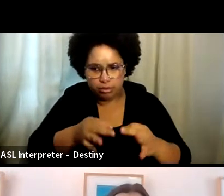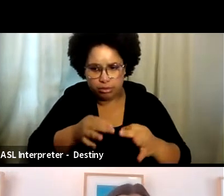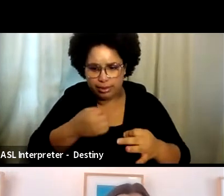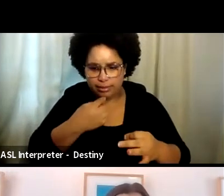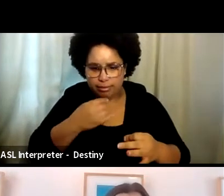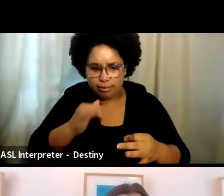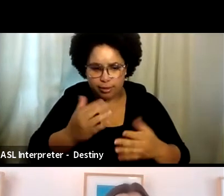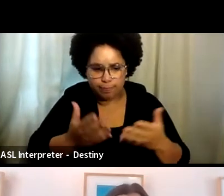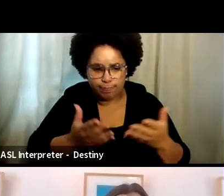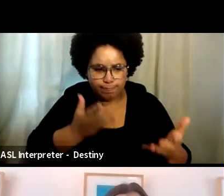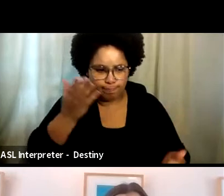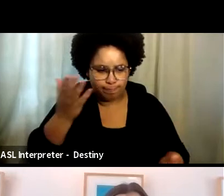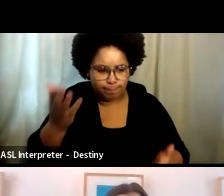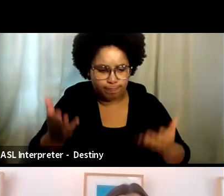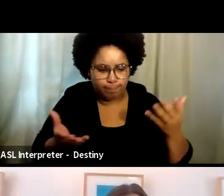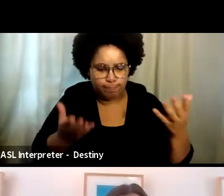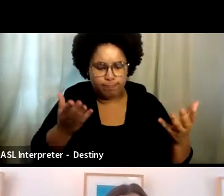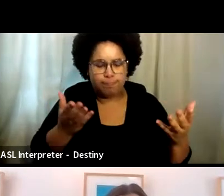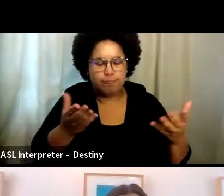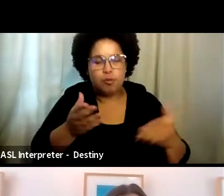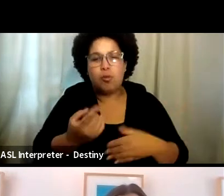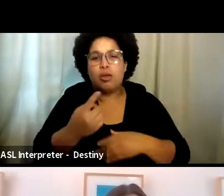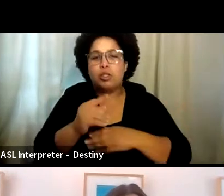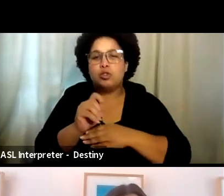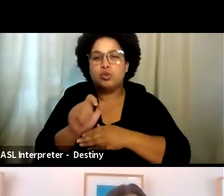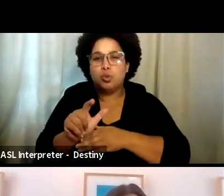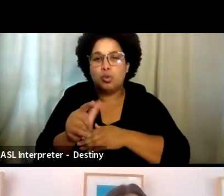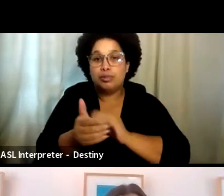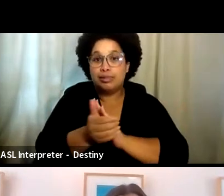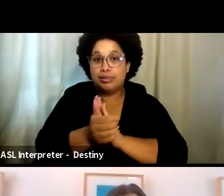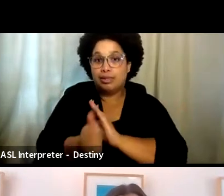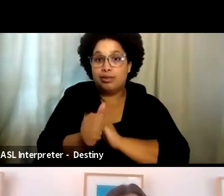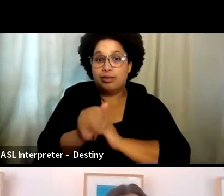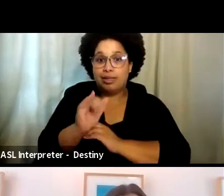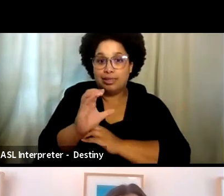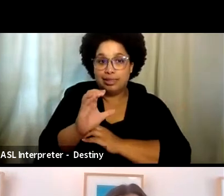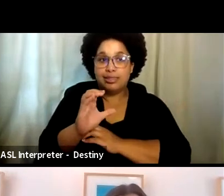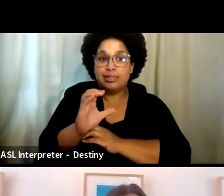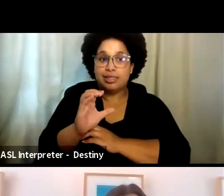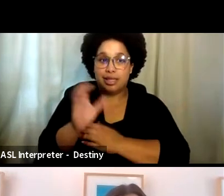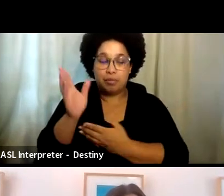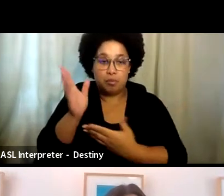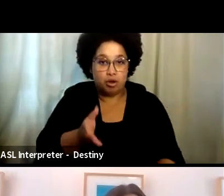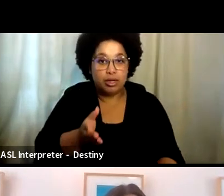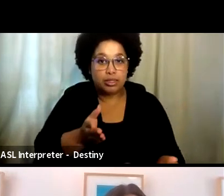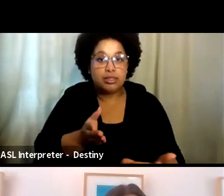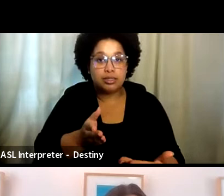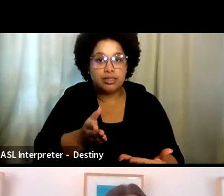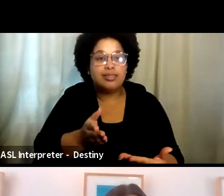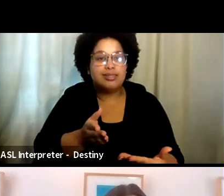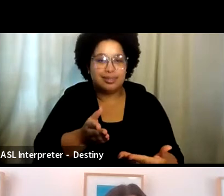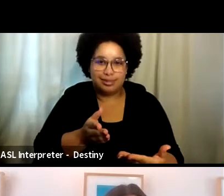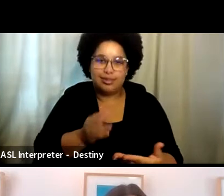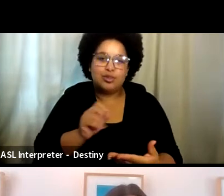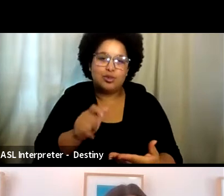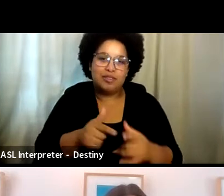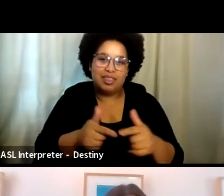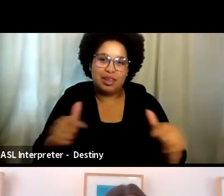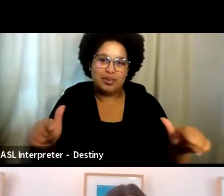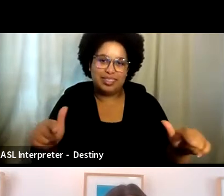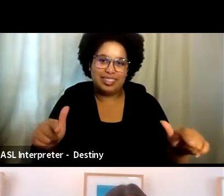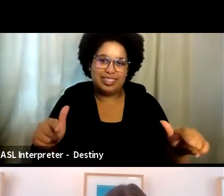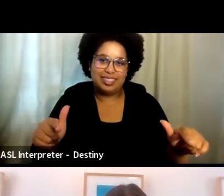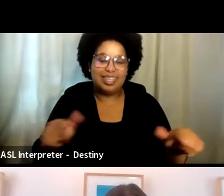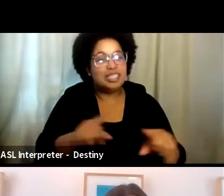and a tool or a skill that an intimacy coordinator is bringing is the tool of language and